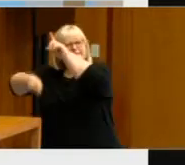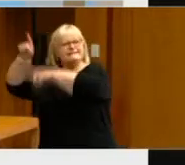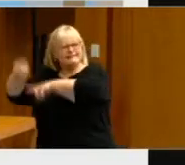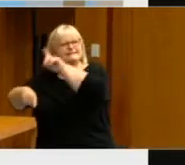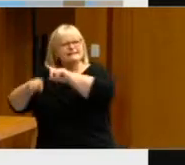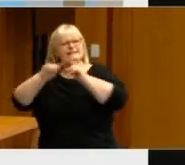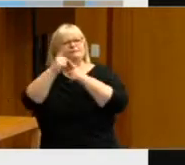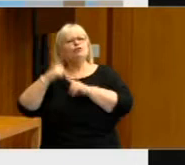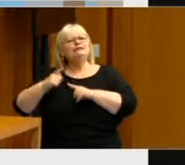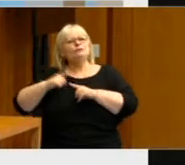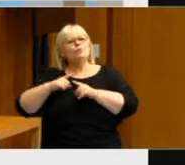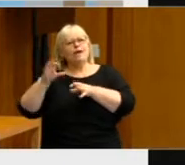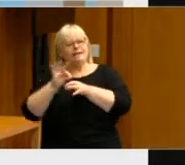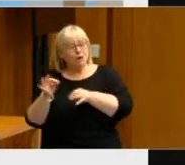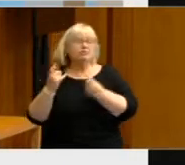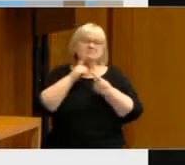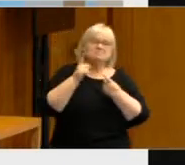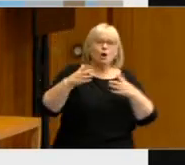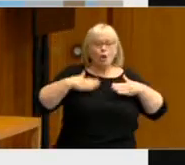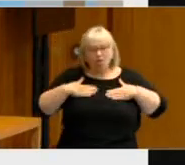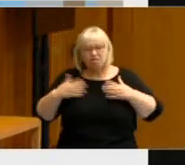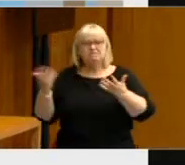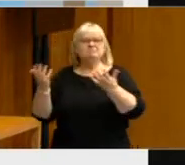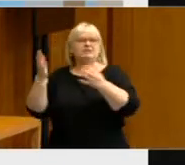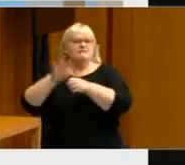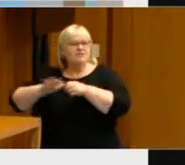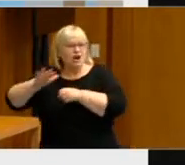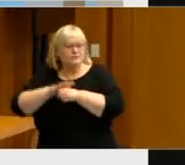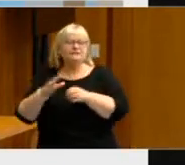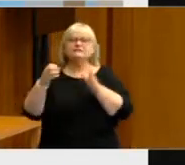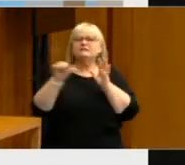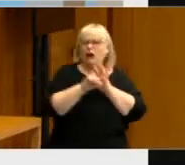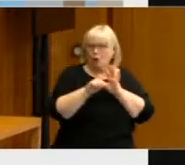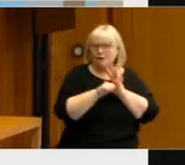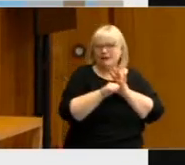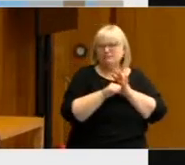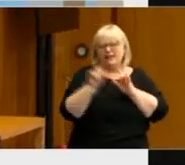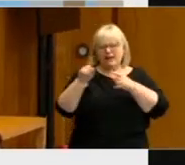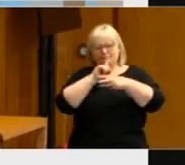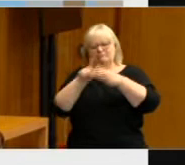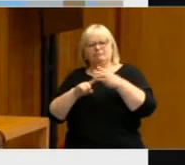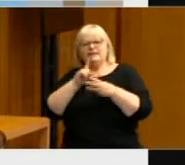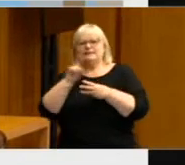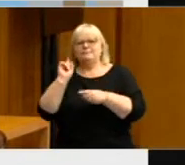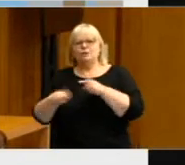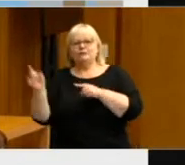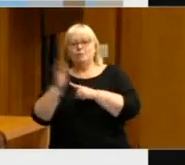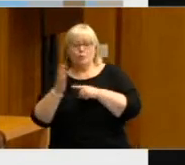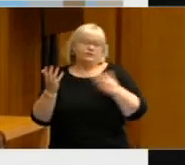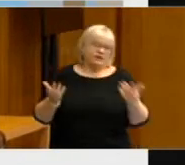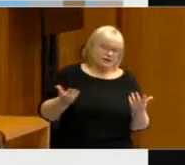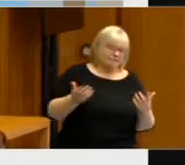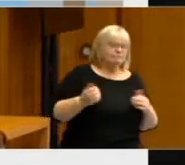important. Health, the environment and the economy were the issues that they identified and perhaps not